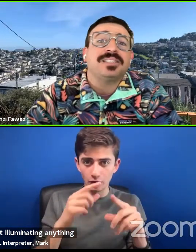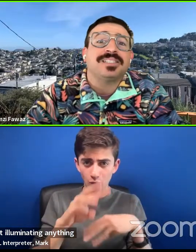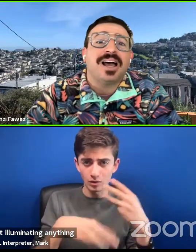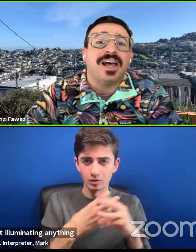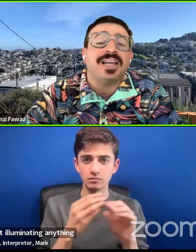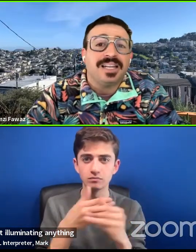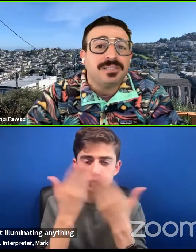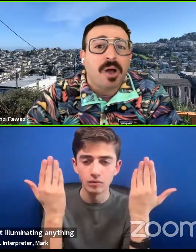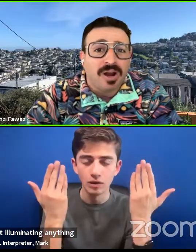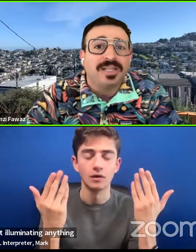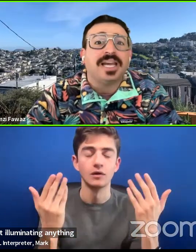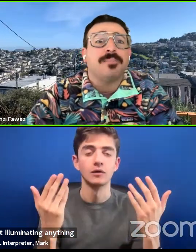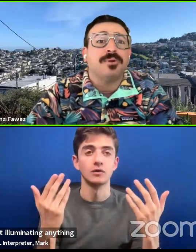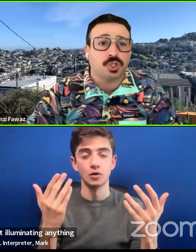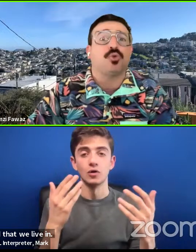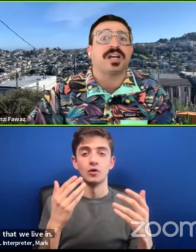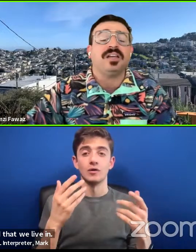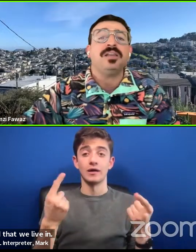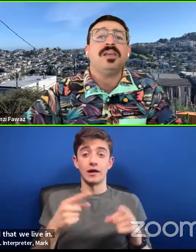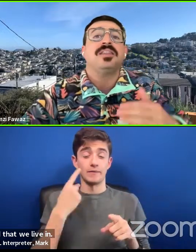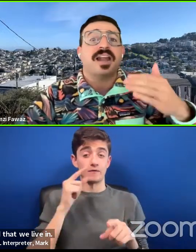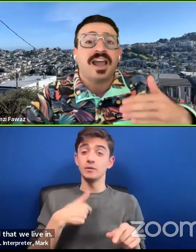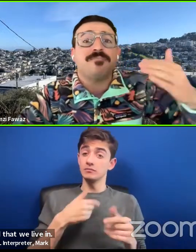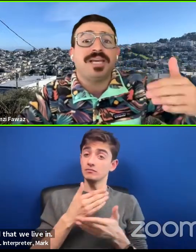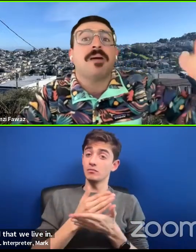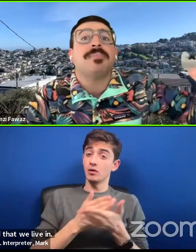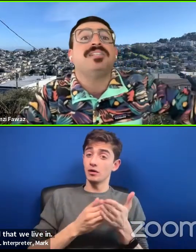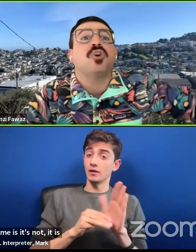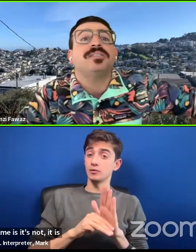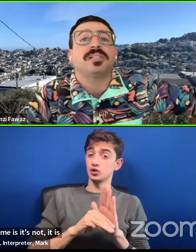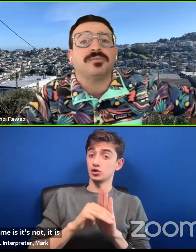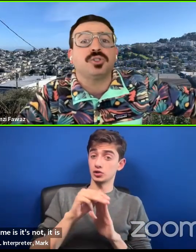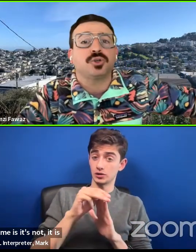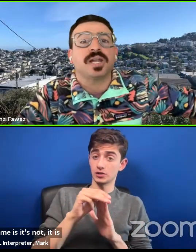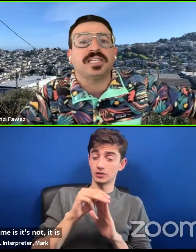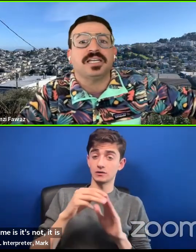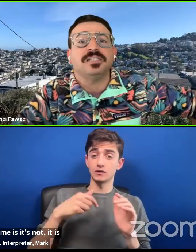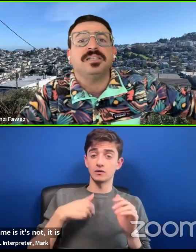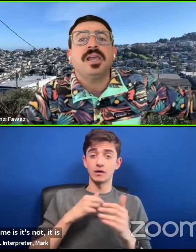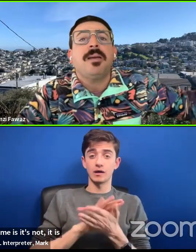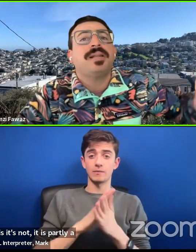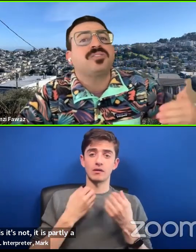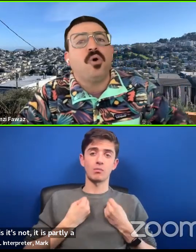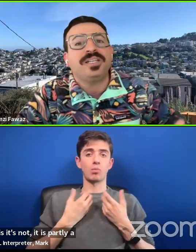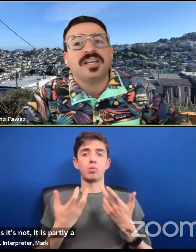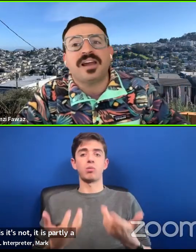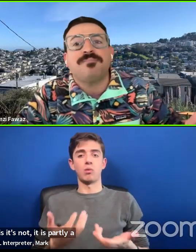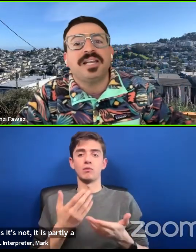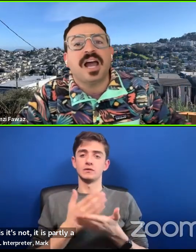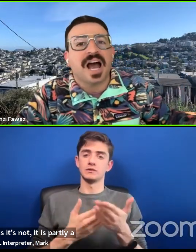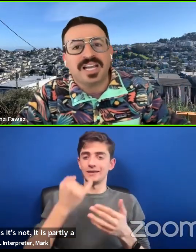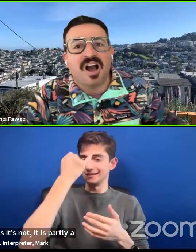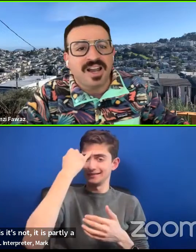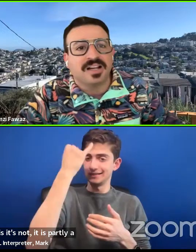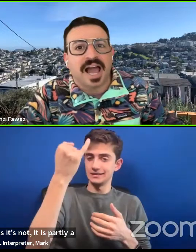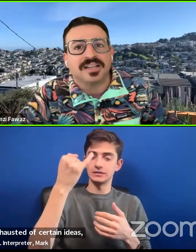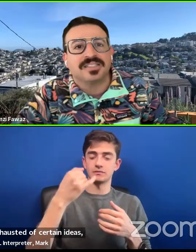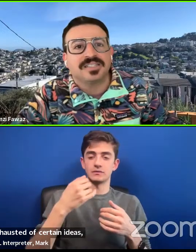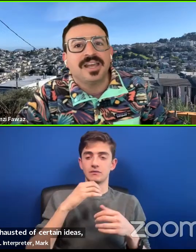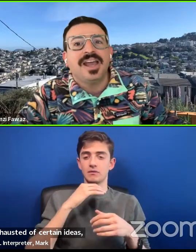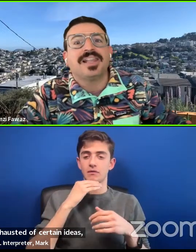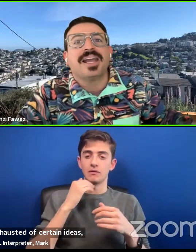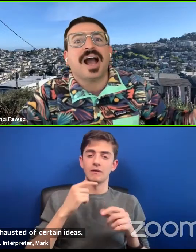what's happened to me is it's not, it is partly a maturing that I have become exhausted of certain ideas, but it's always that I've been an